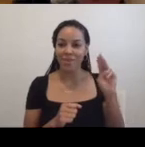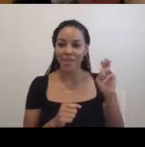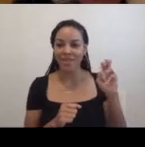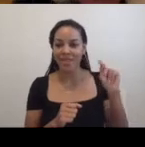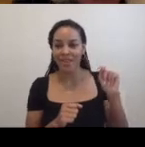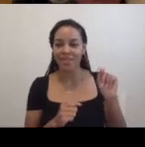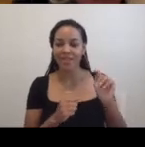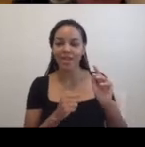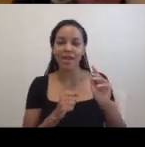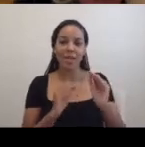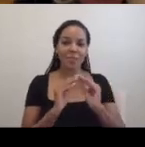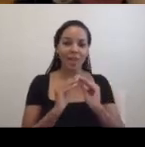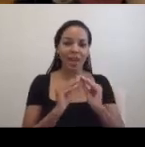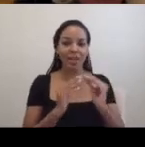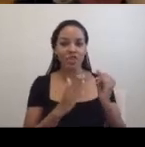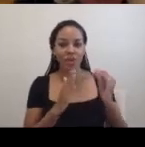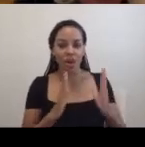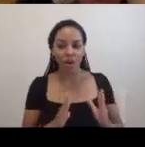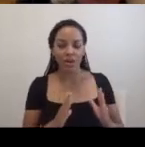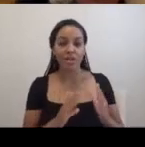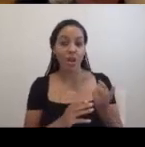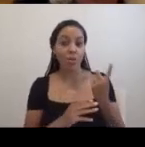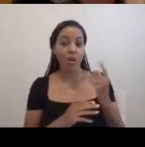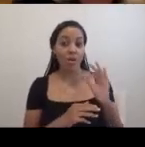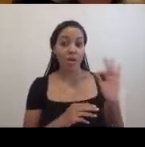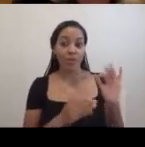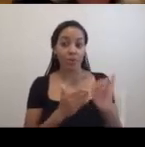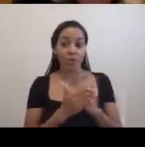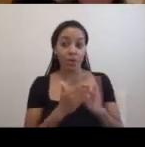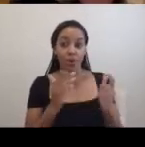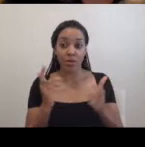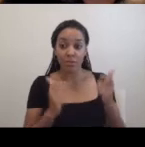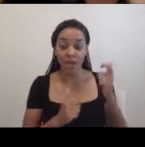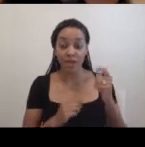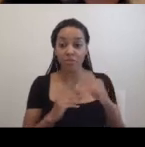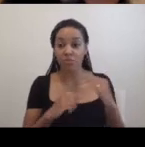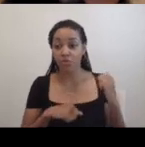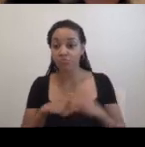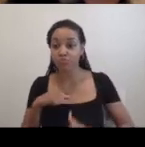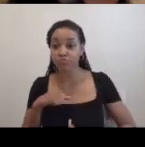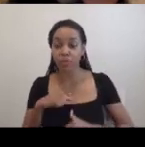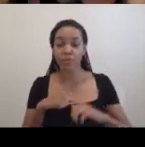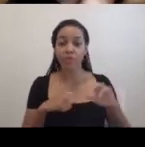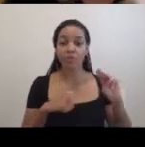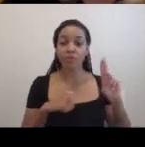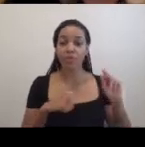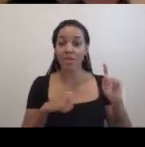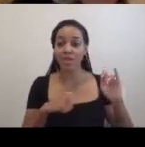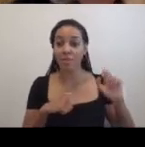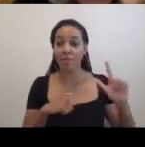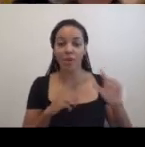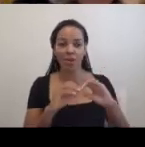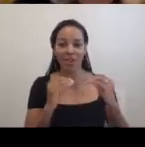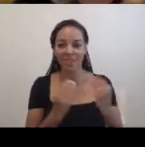and one of New York's biggest and toughest municipal organizations.